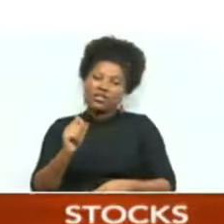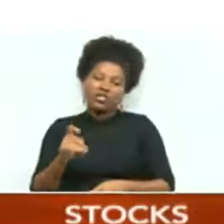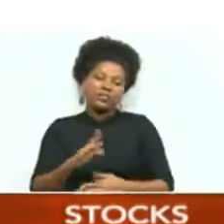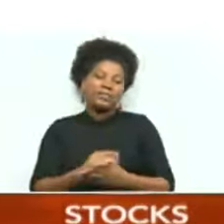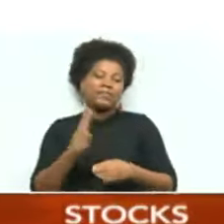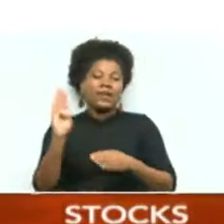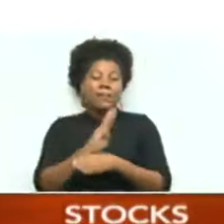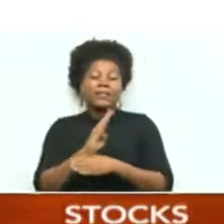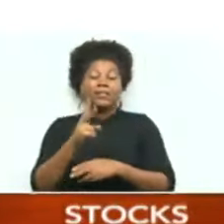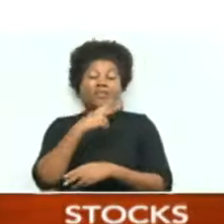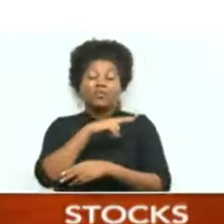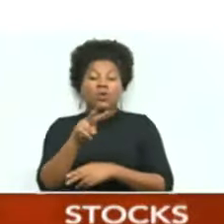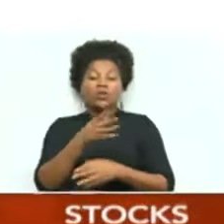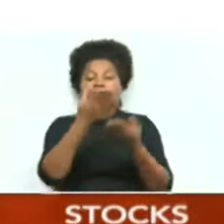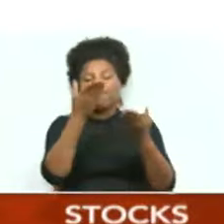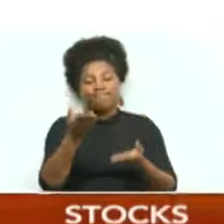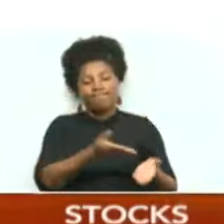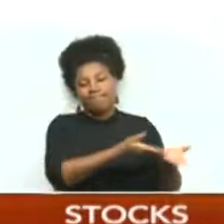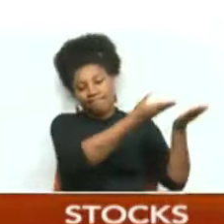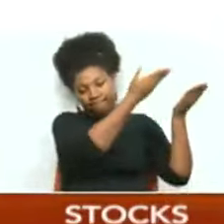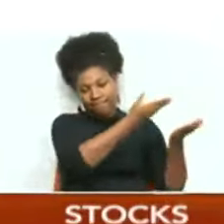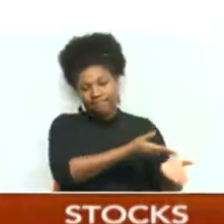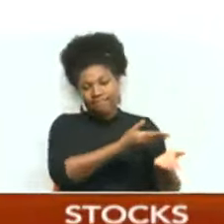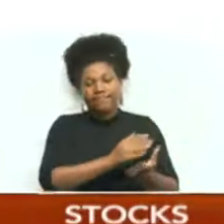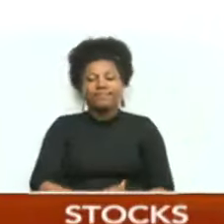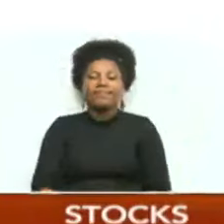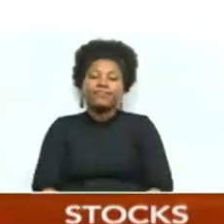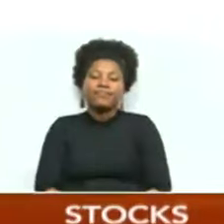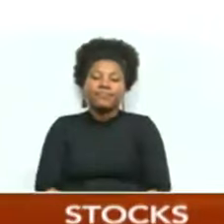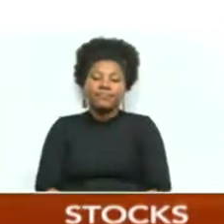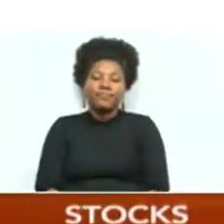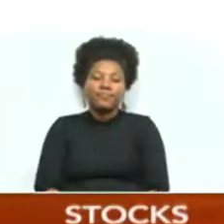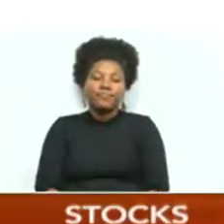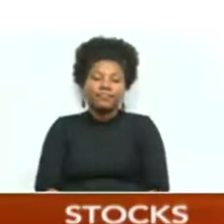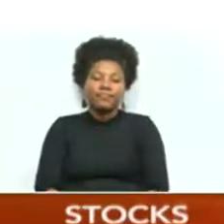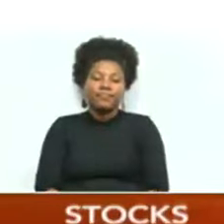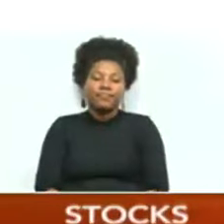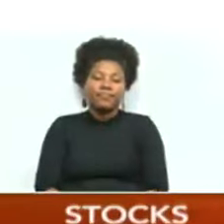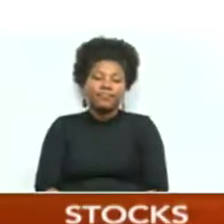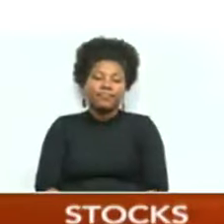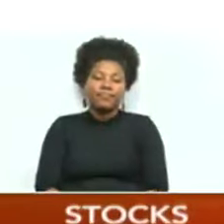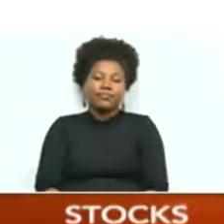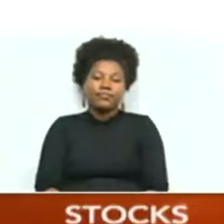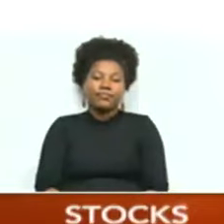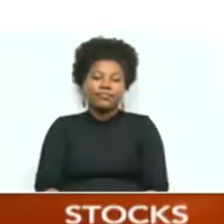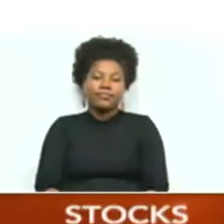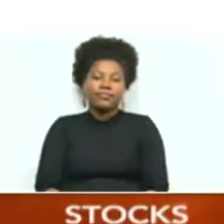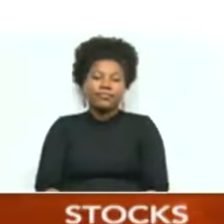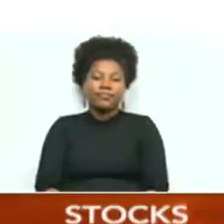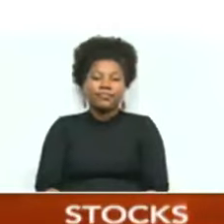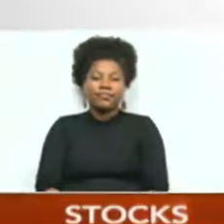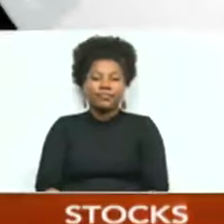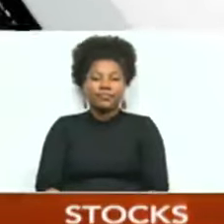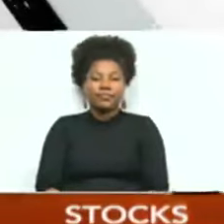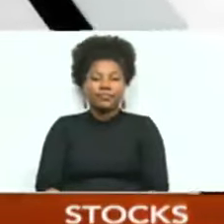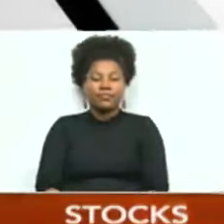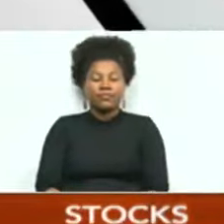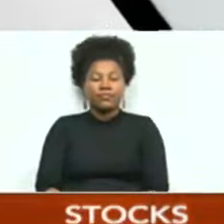Watch, brought to you by Flow. Flow, working for you on Tobago's newest fiber network.